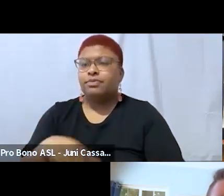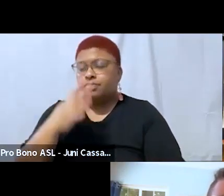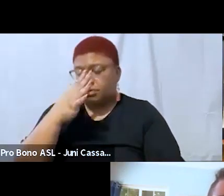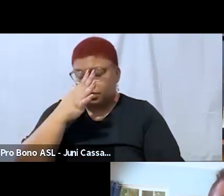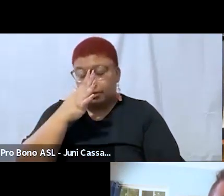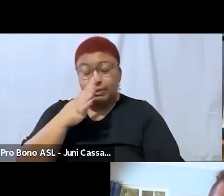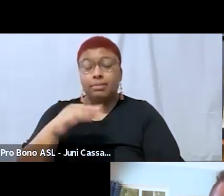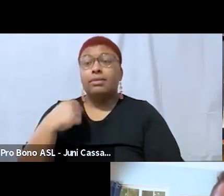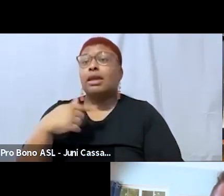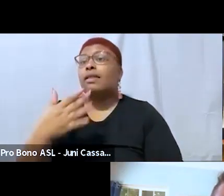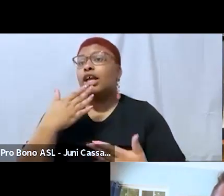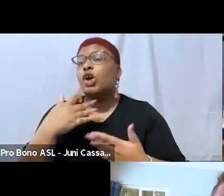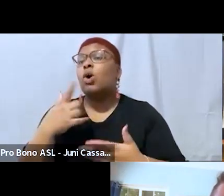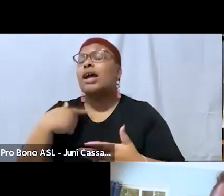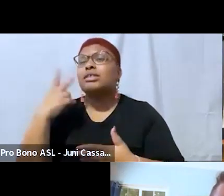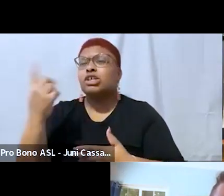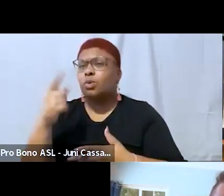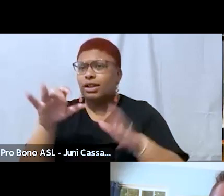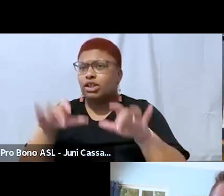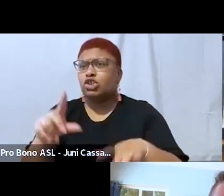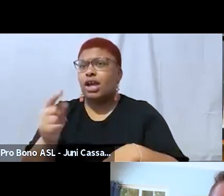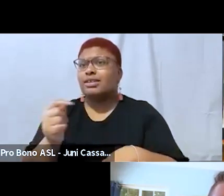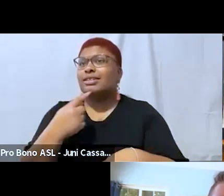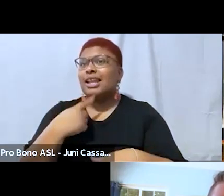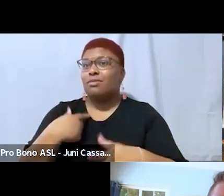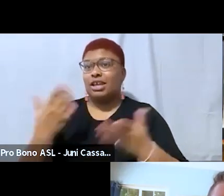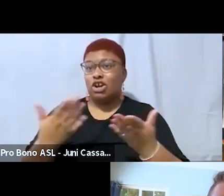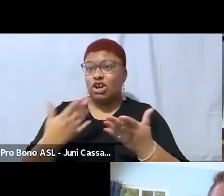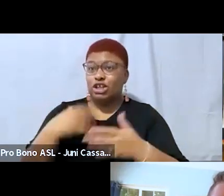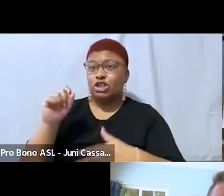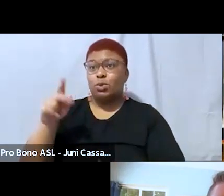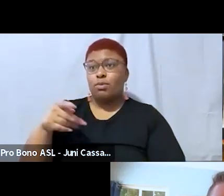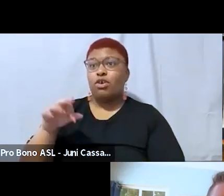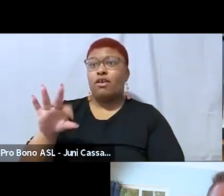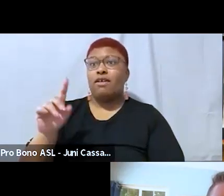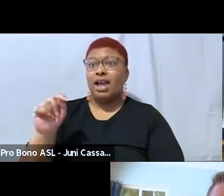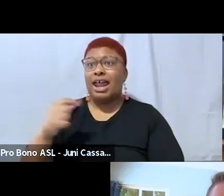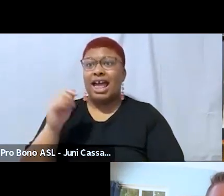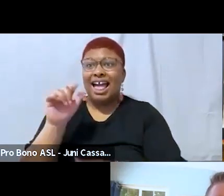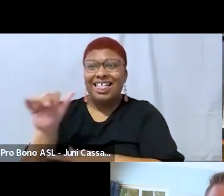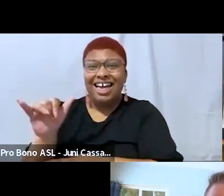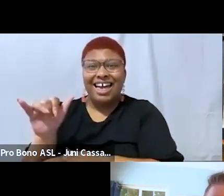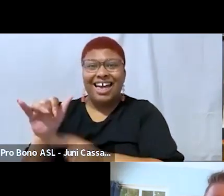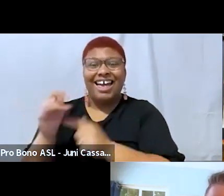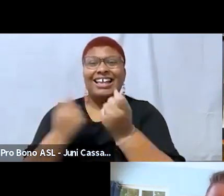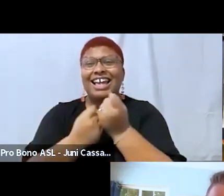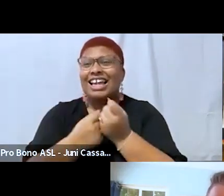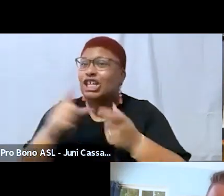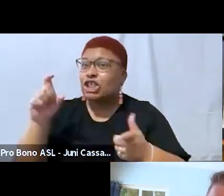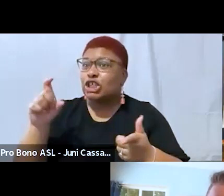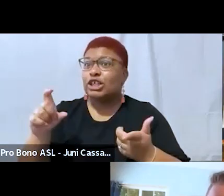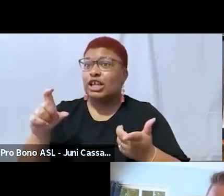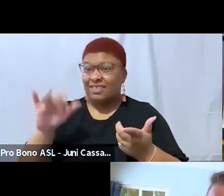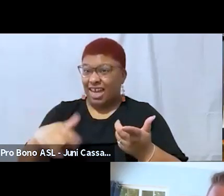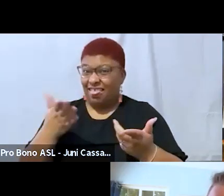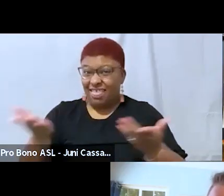saw somebody in the in the chat say you know i'm here as a super fat ally is that such a thing it should be it needs to be and so